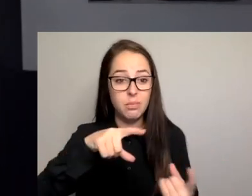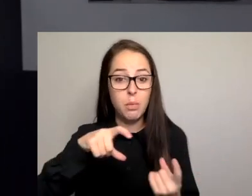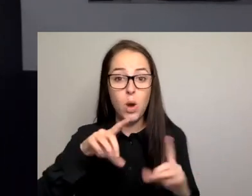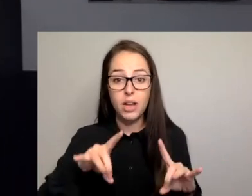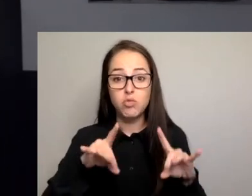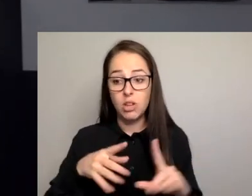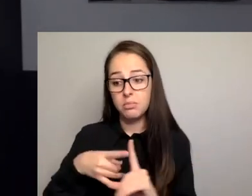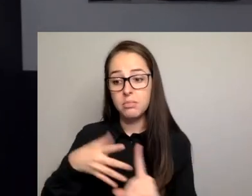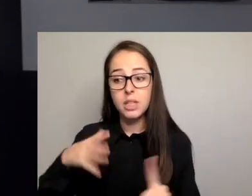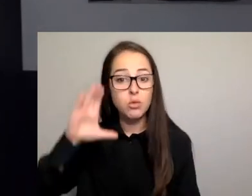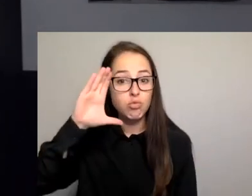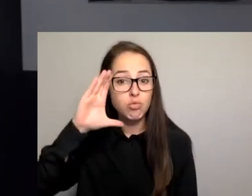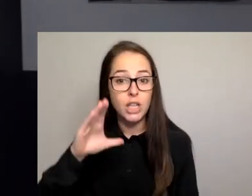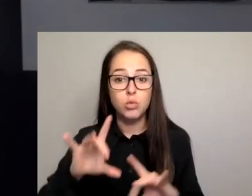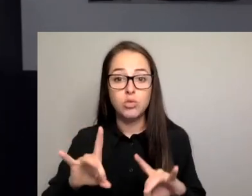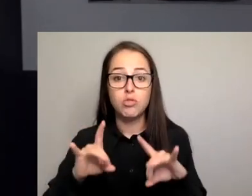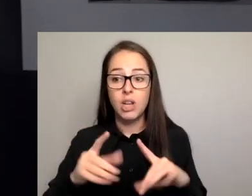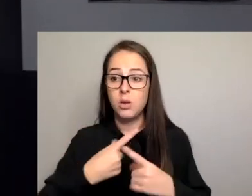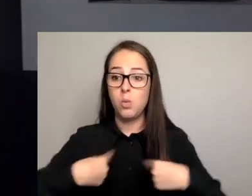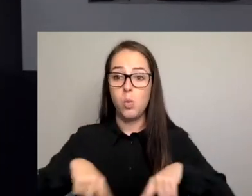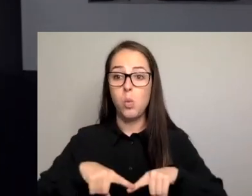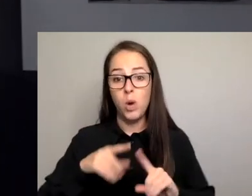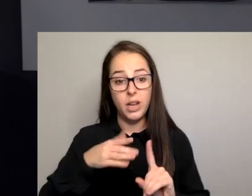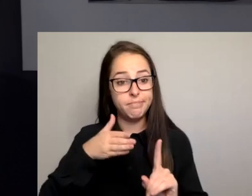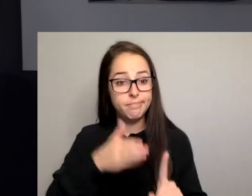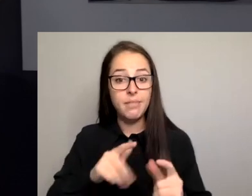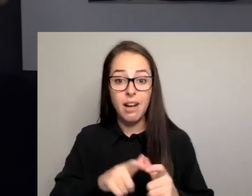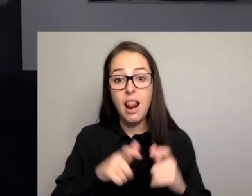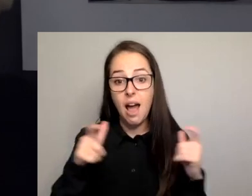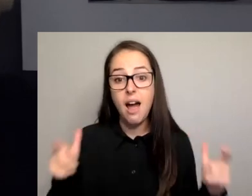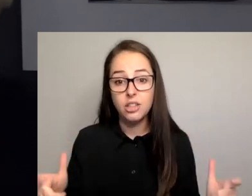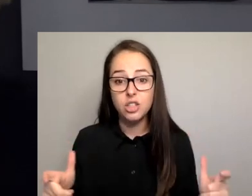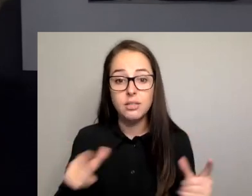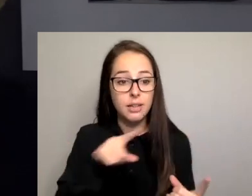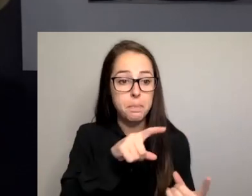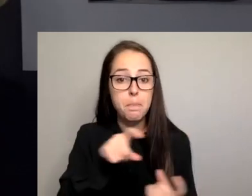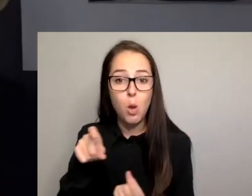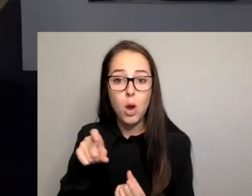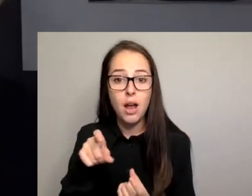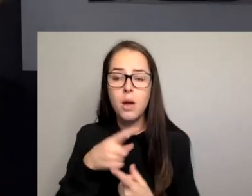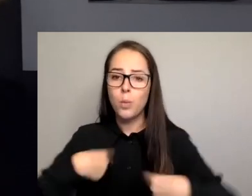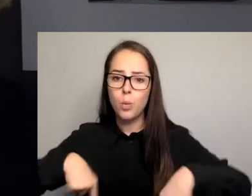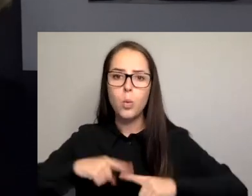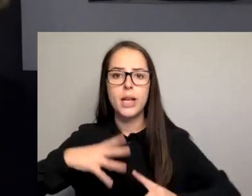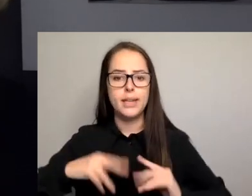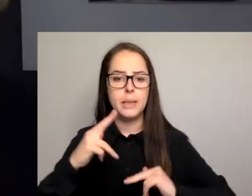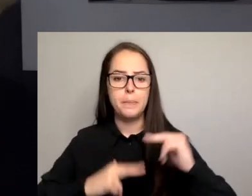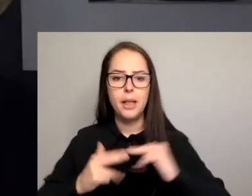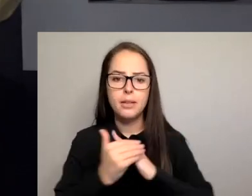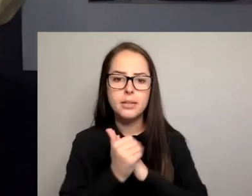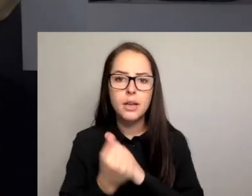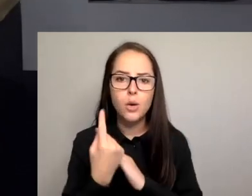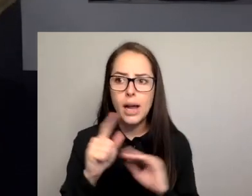Australia the largest employer in many regions across the nation, building skills and awareness